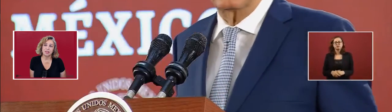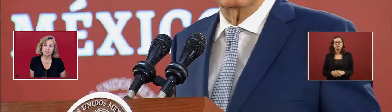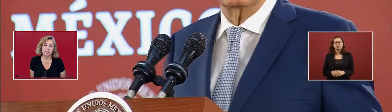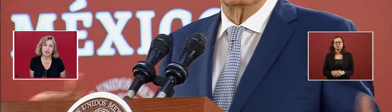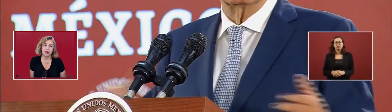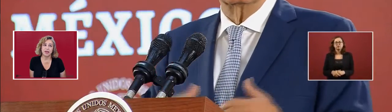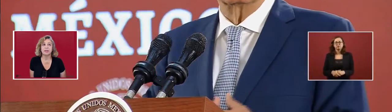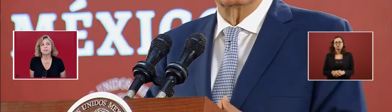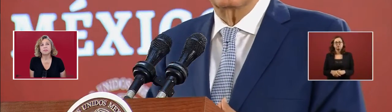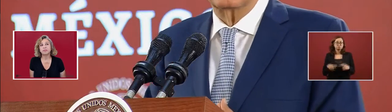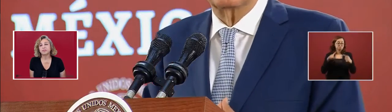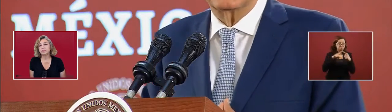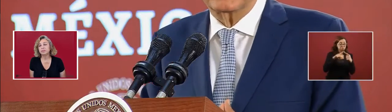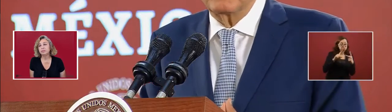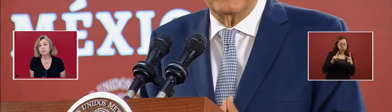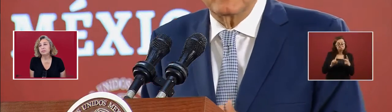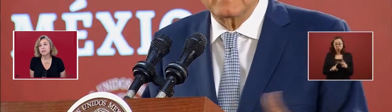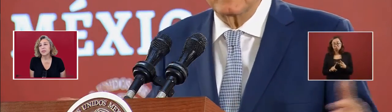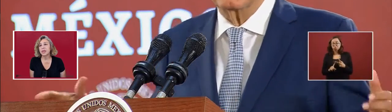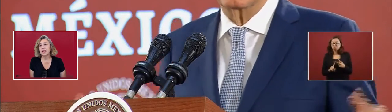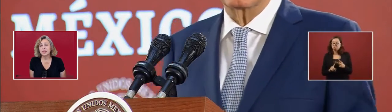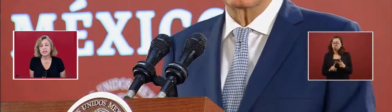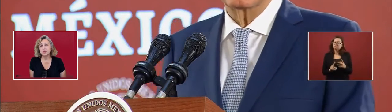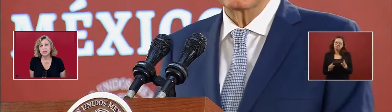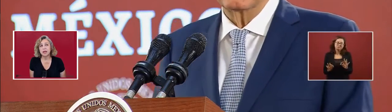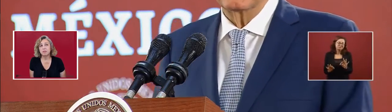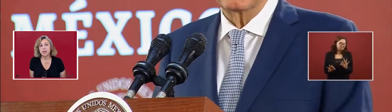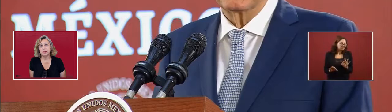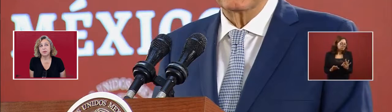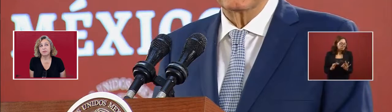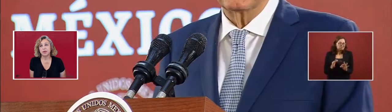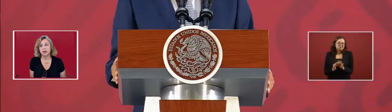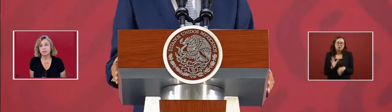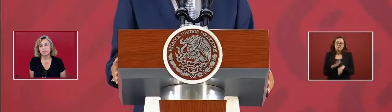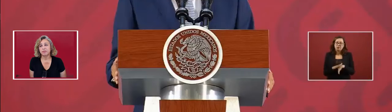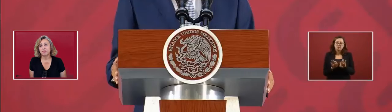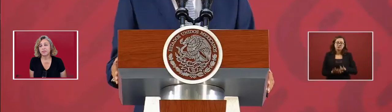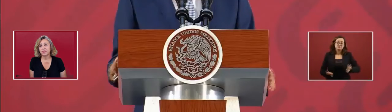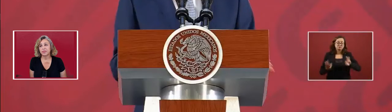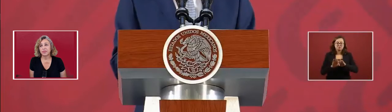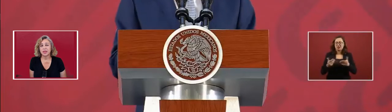has austerity. This was not applied before.